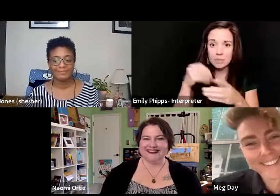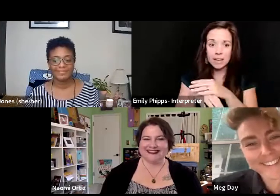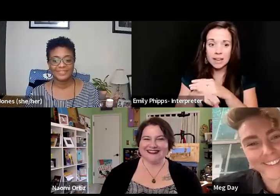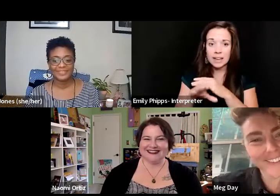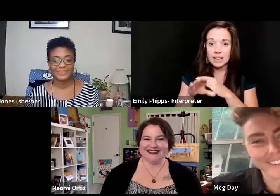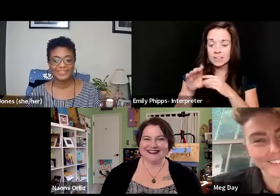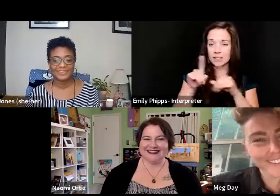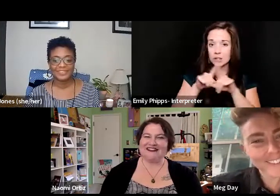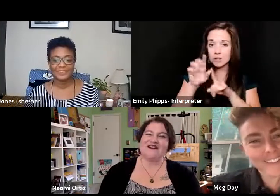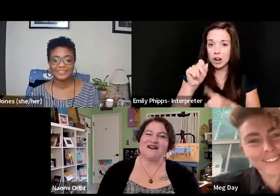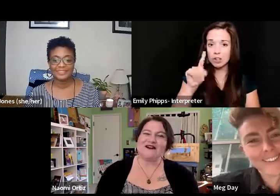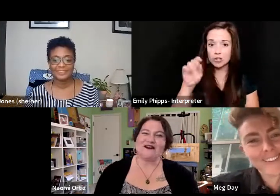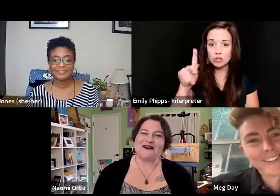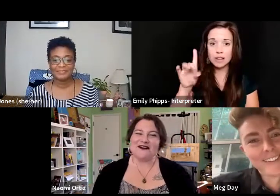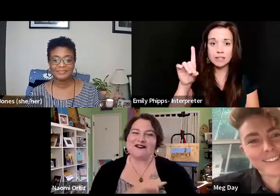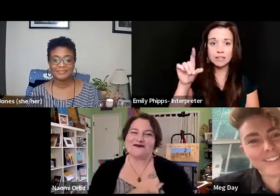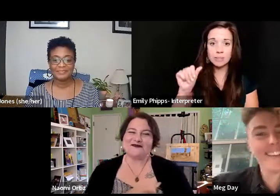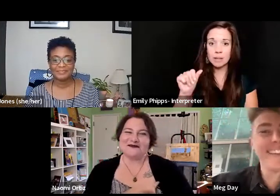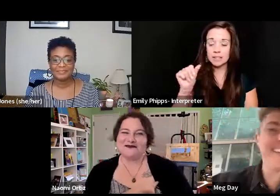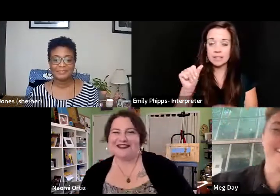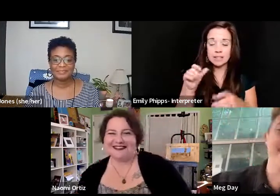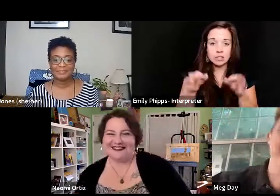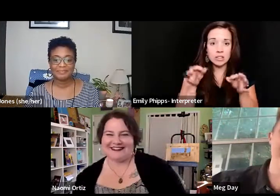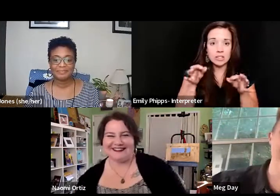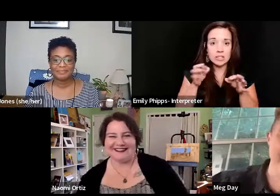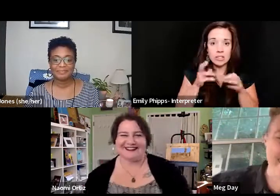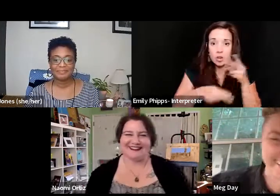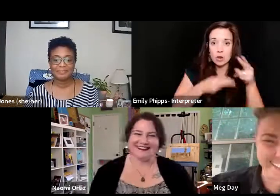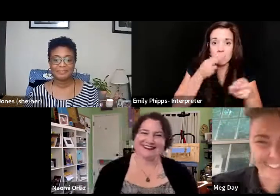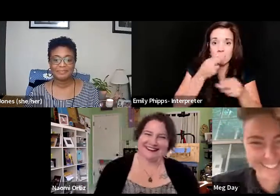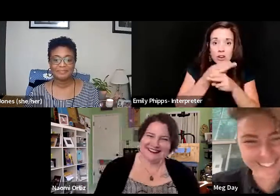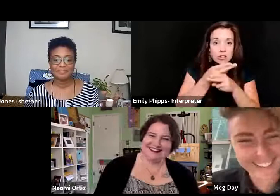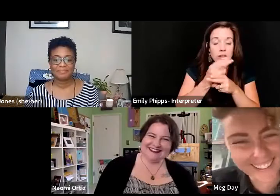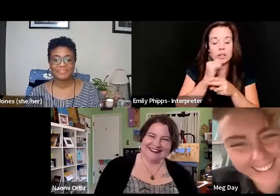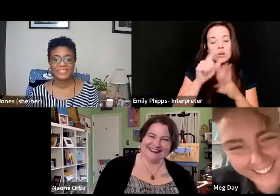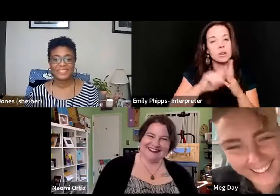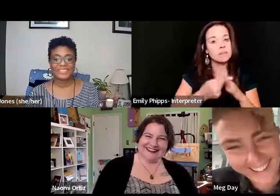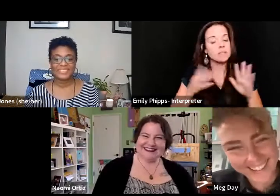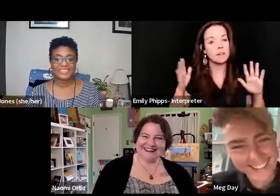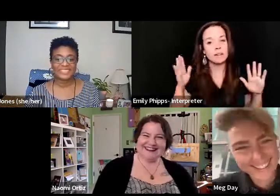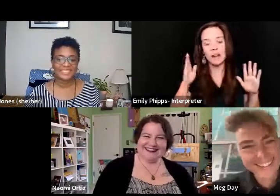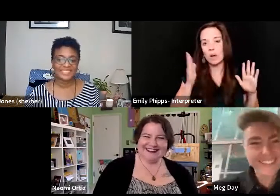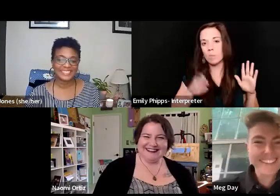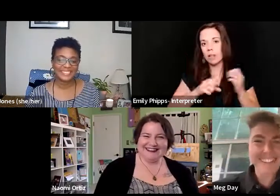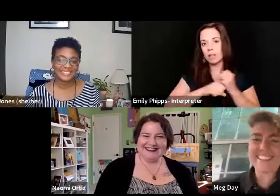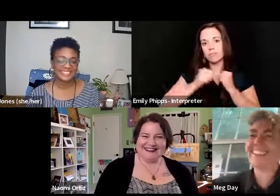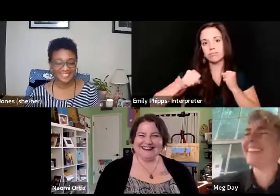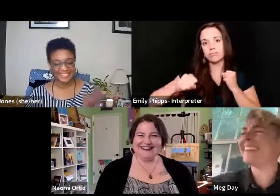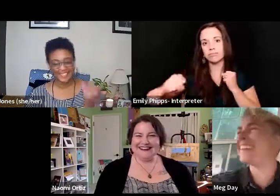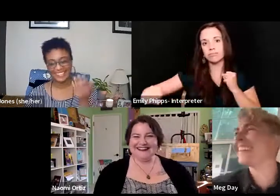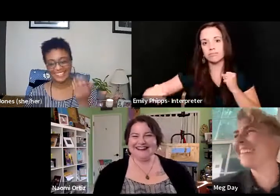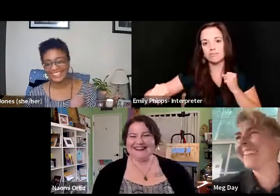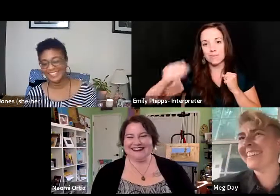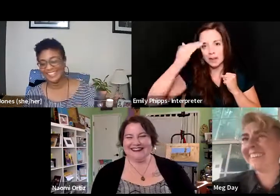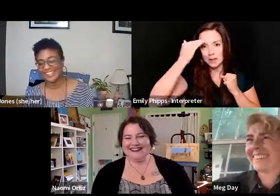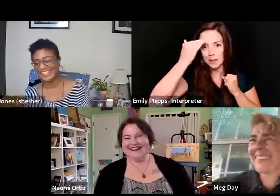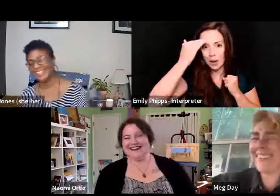justice universe where there just is, yeah, don't get me started because I will, but you know,